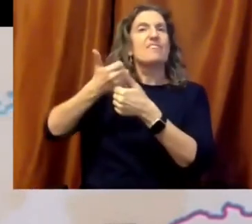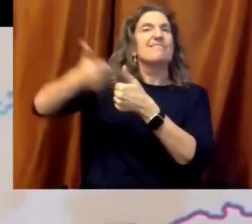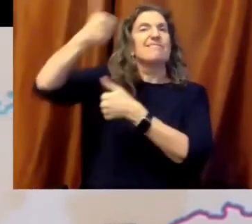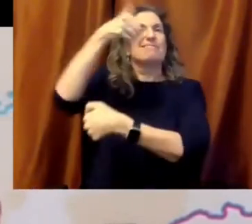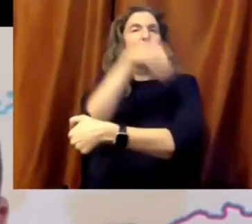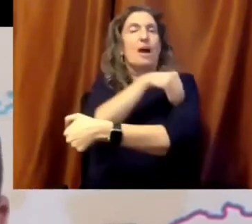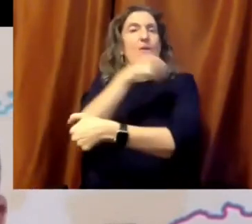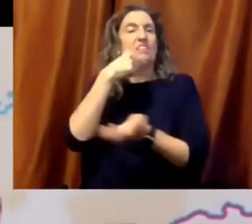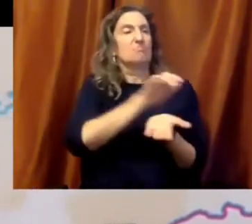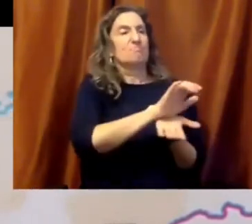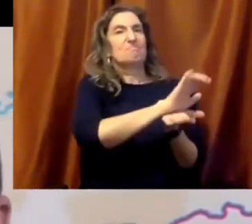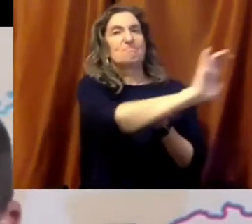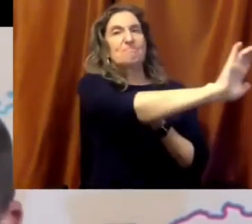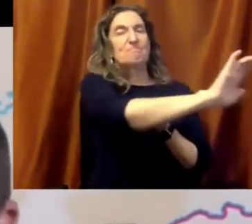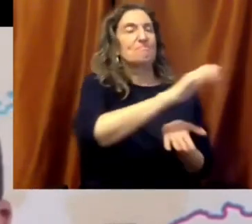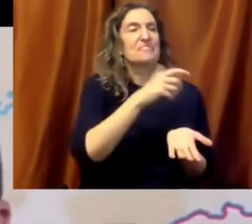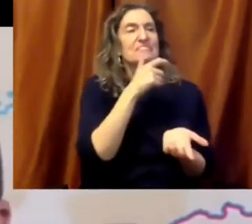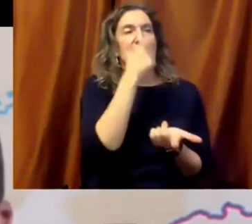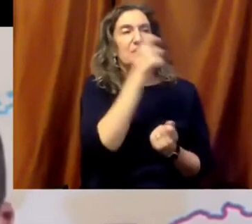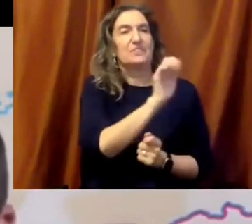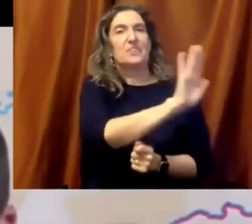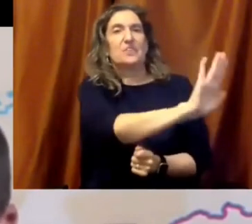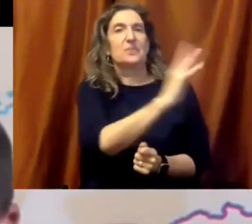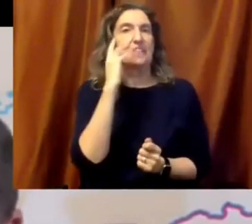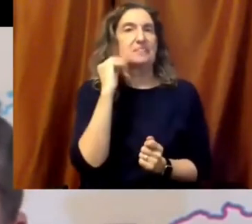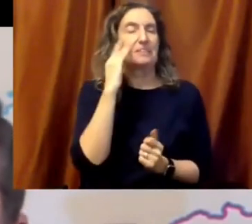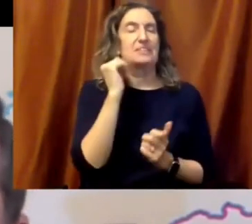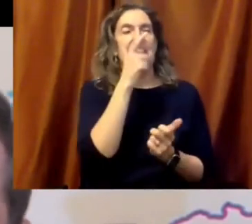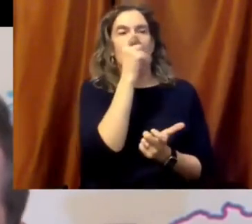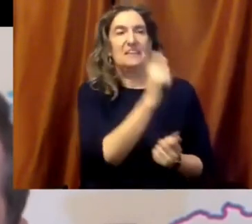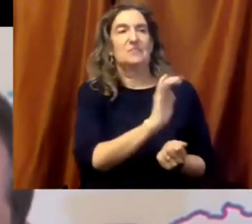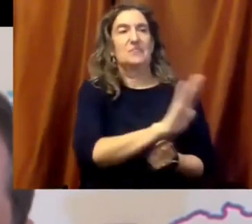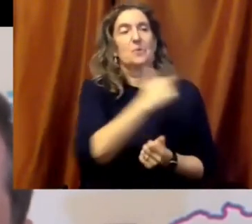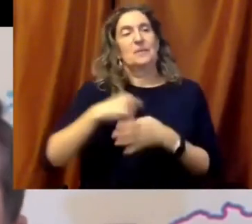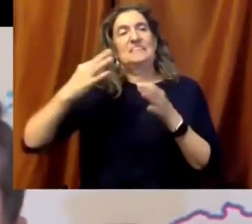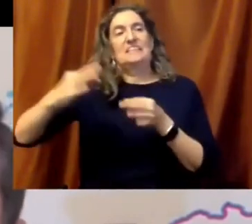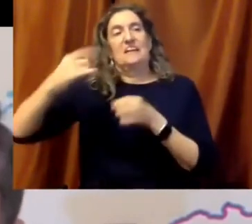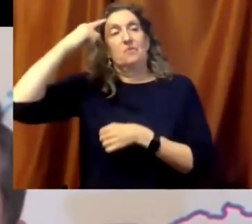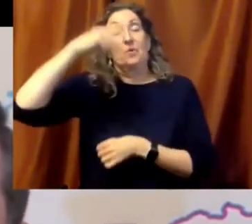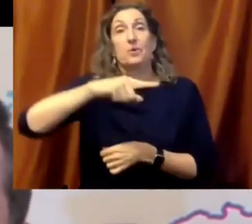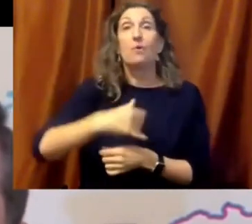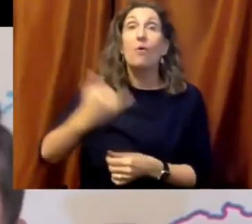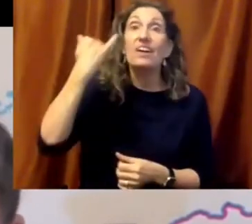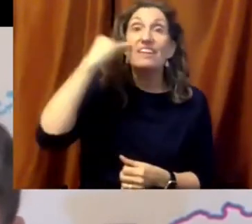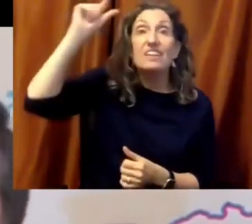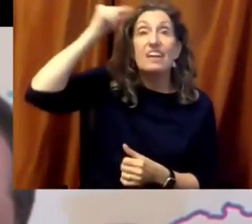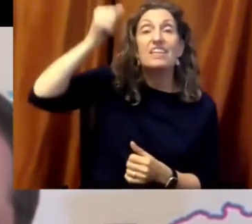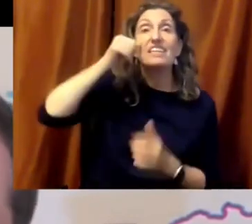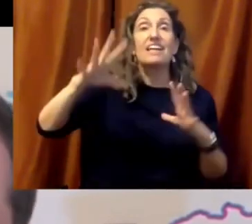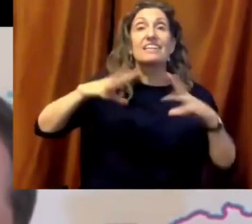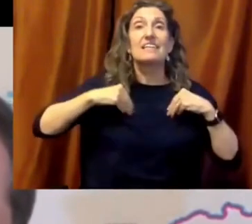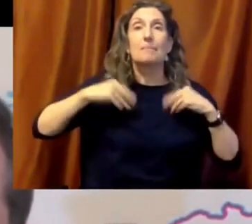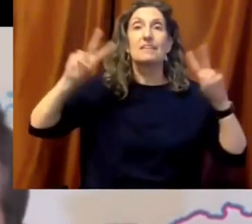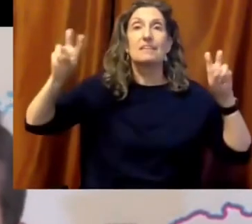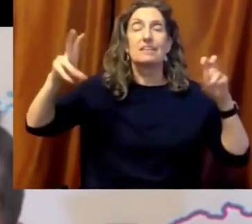among the countries most deeply affected by the pandemic, denial has trumped dialogue. Many of these hard